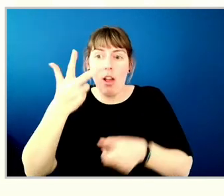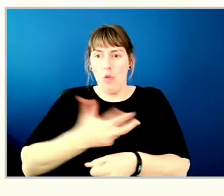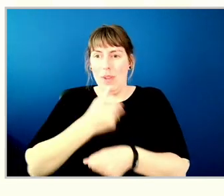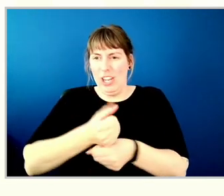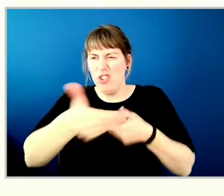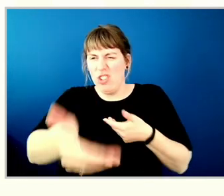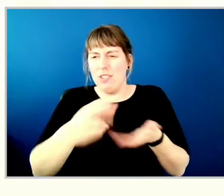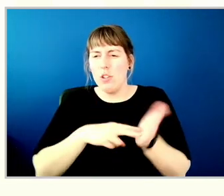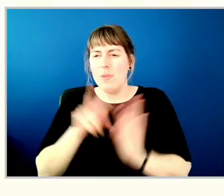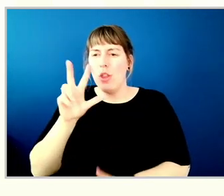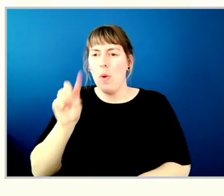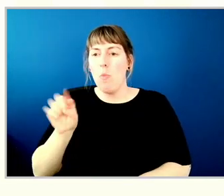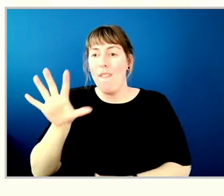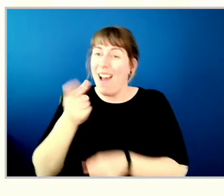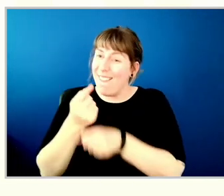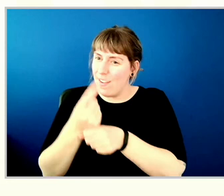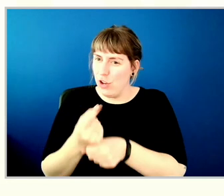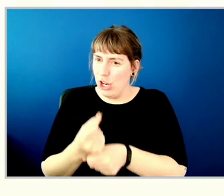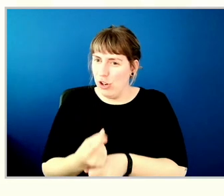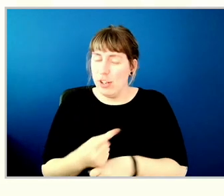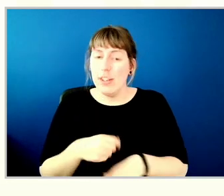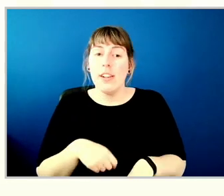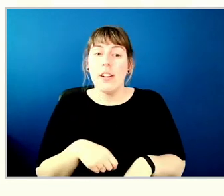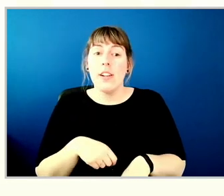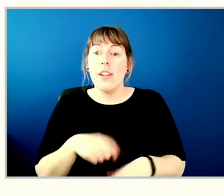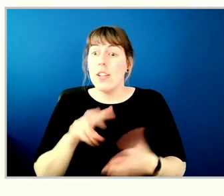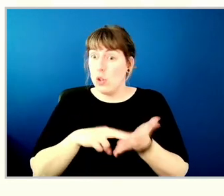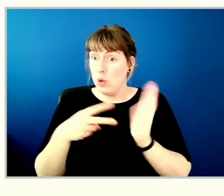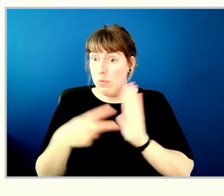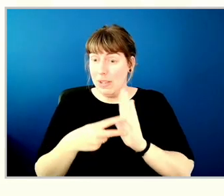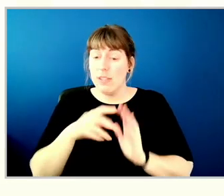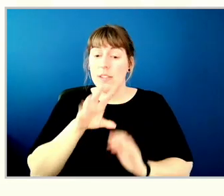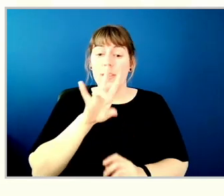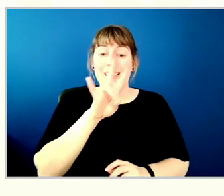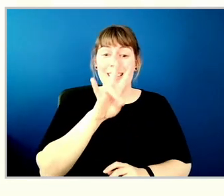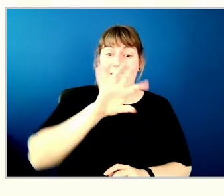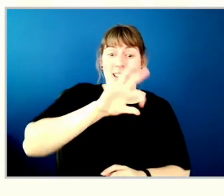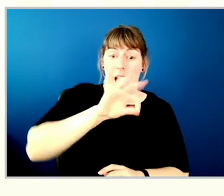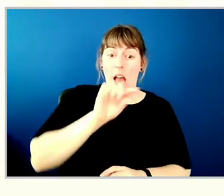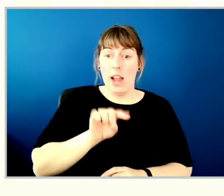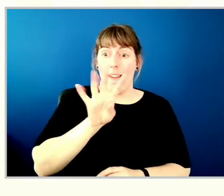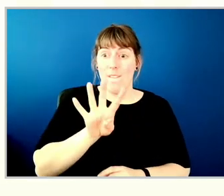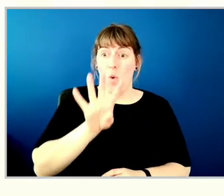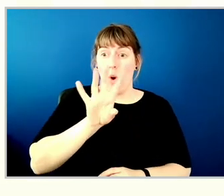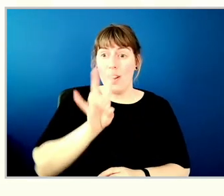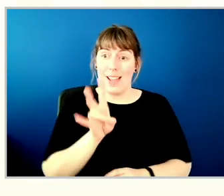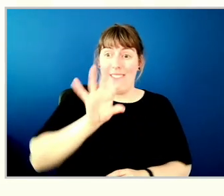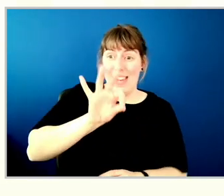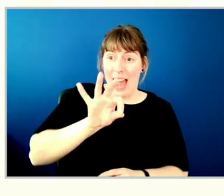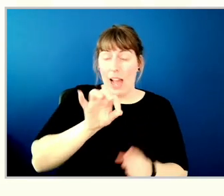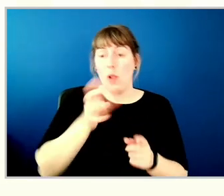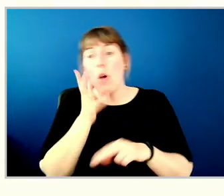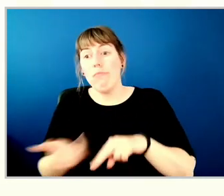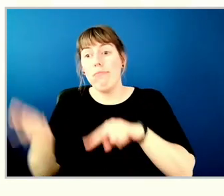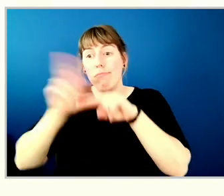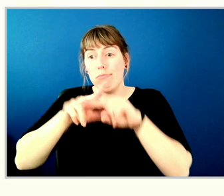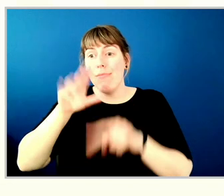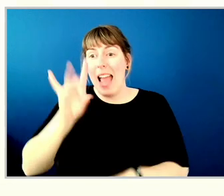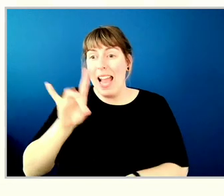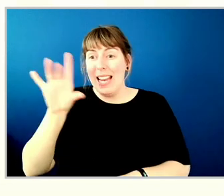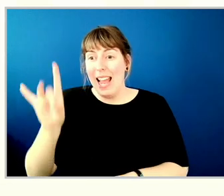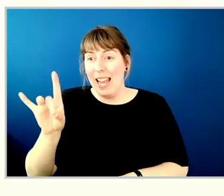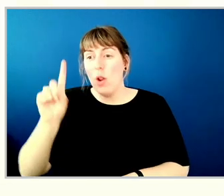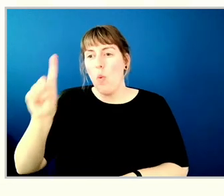.5% per year, and that remuneration would go from $79,479 to $88,120.